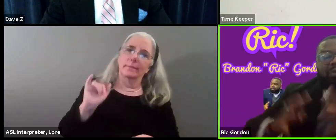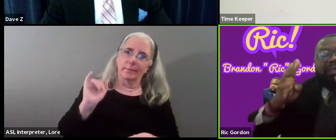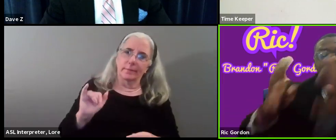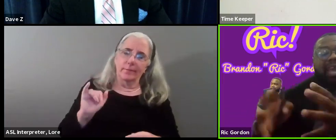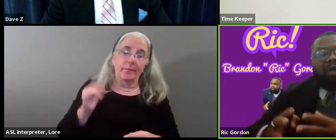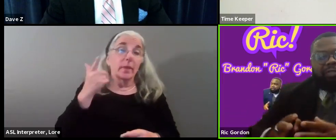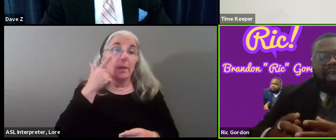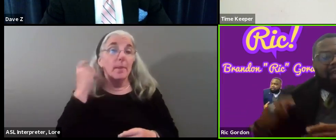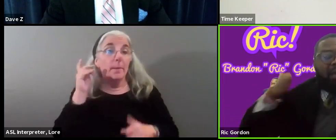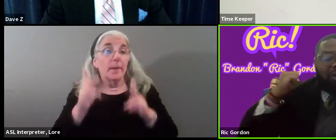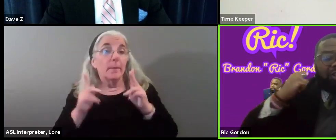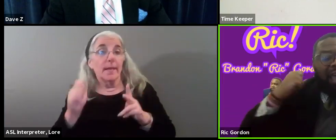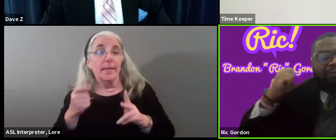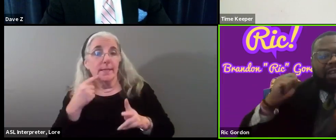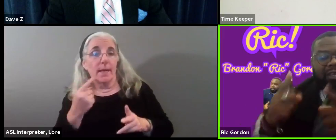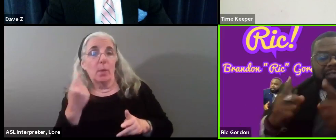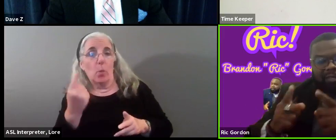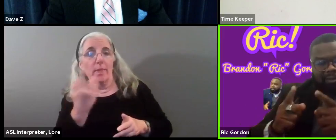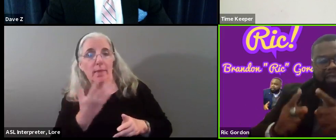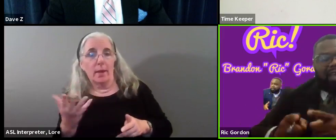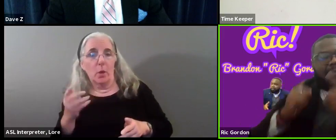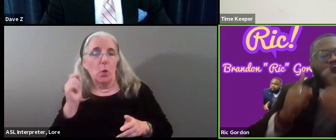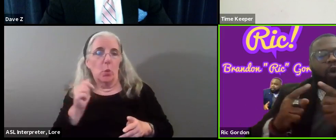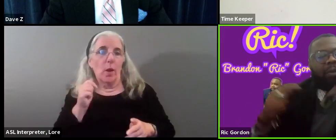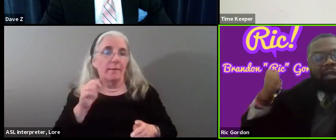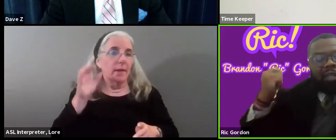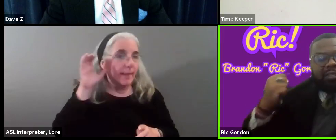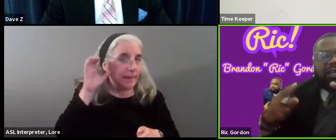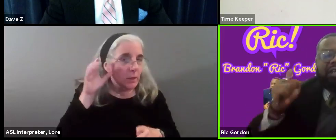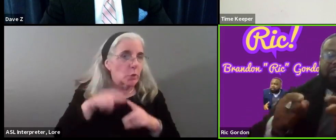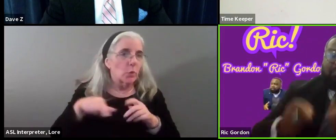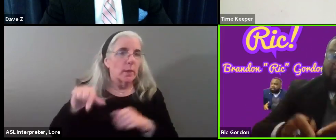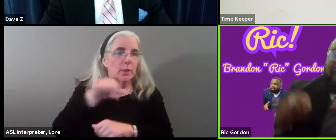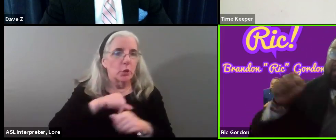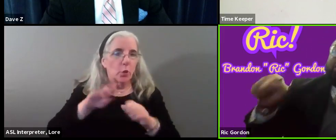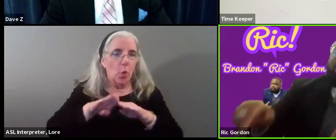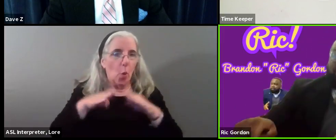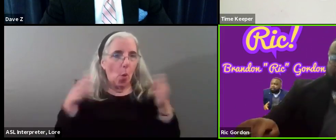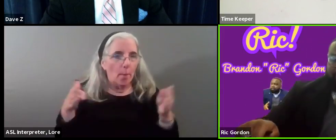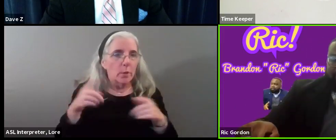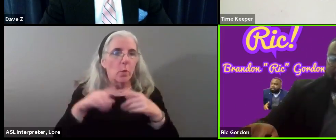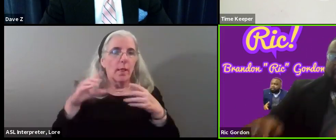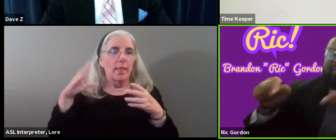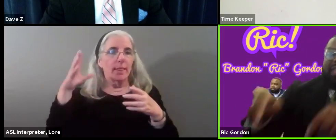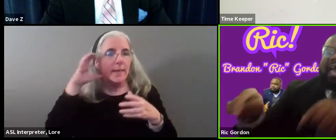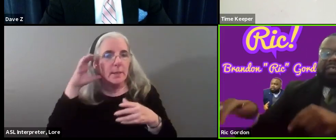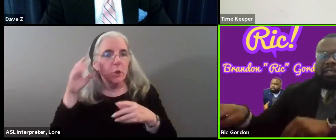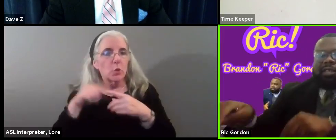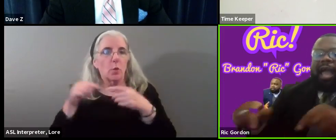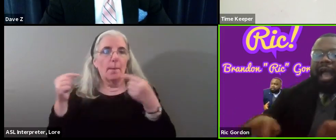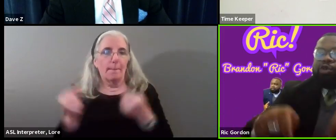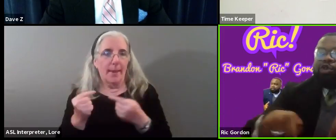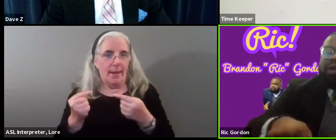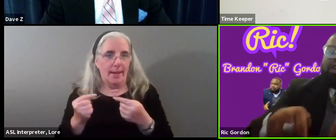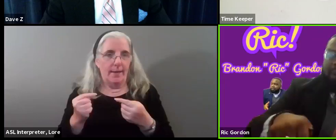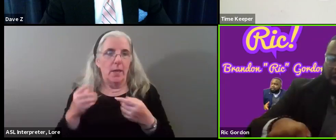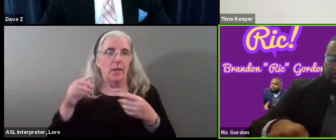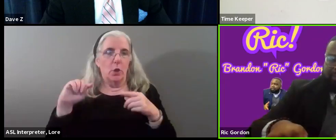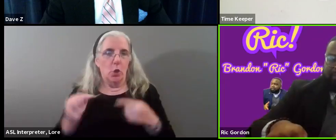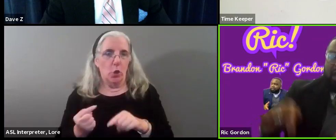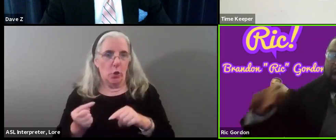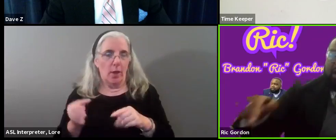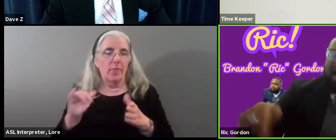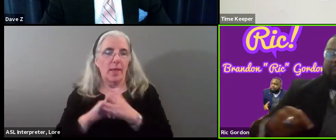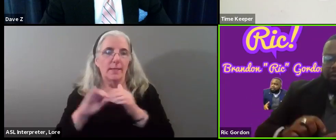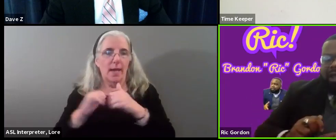Because people can say one thing, but you have to listen and be open to listen to the pain and hurt. That's how you build